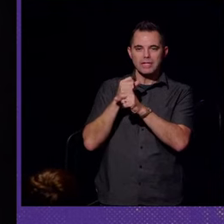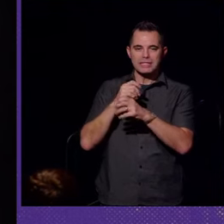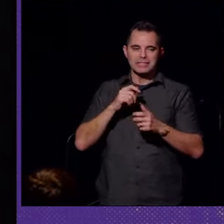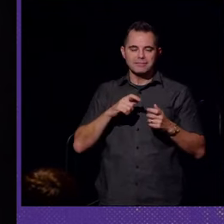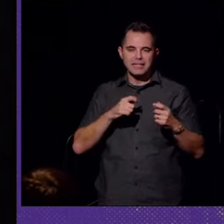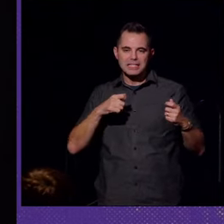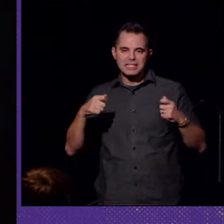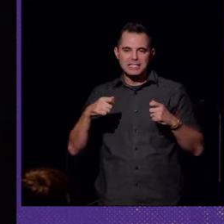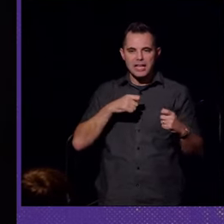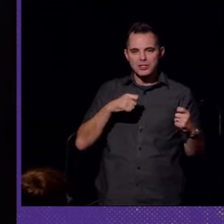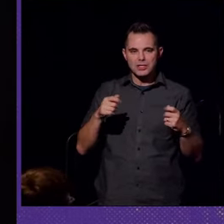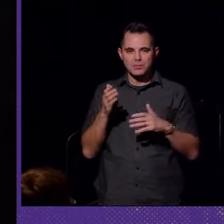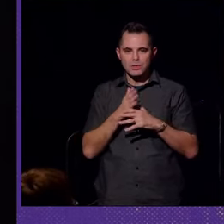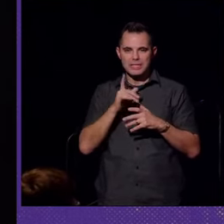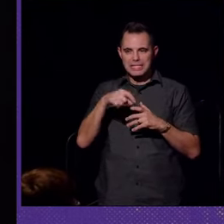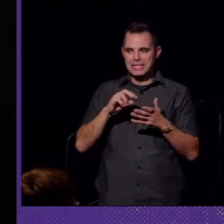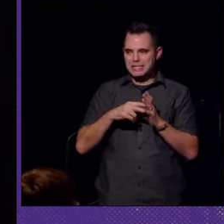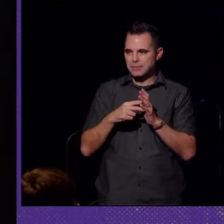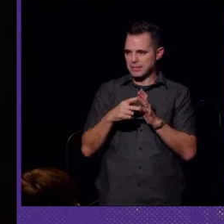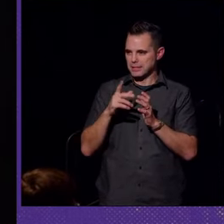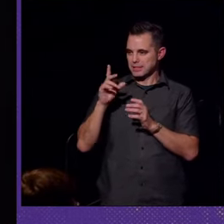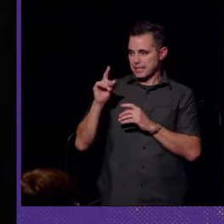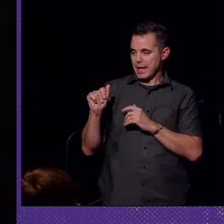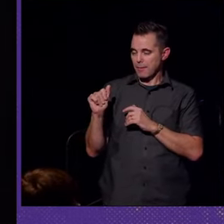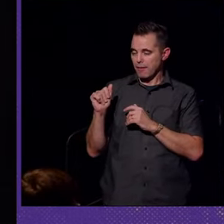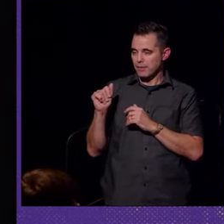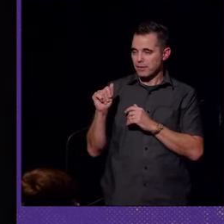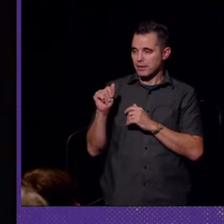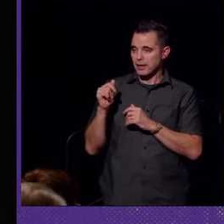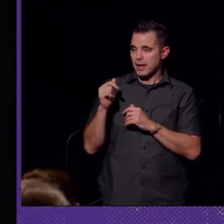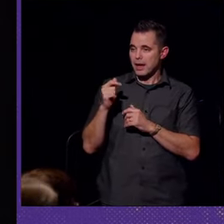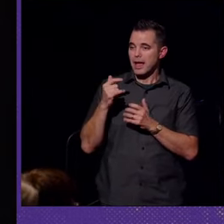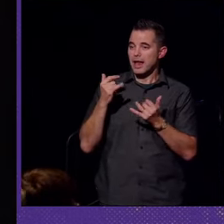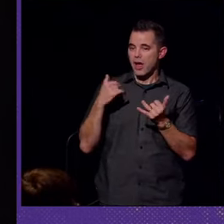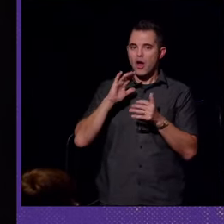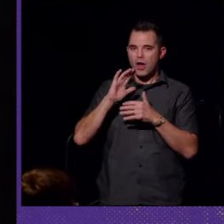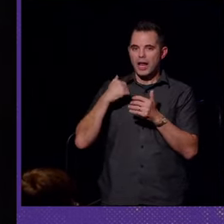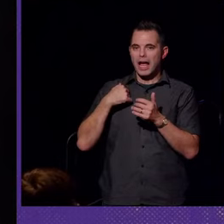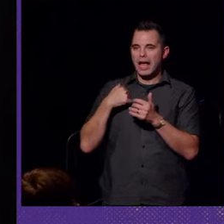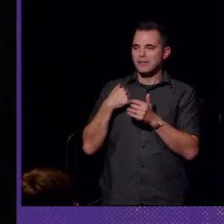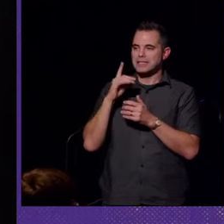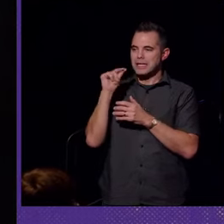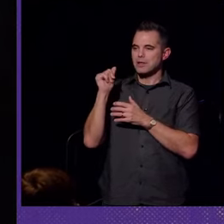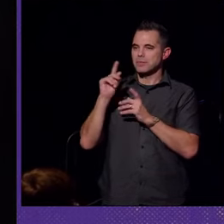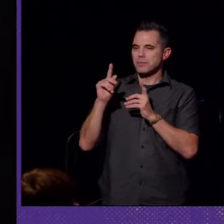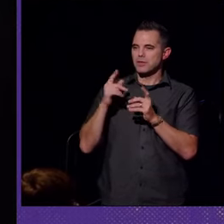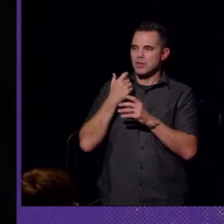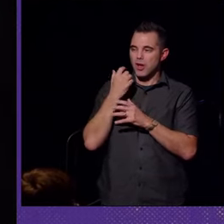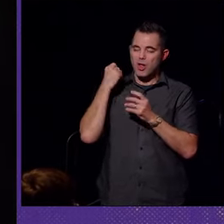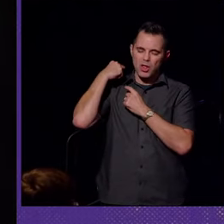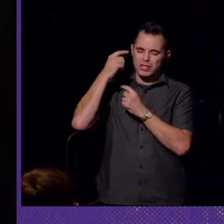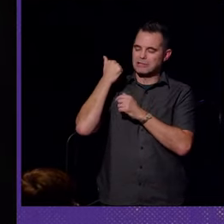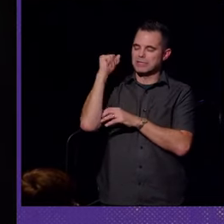about what it means to be disabled? And now have disabled people resisted that?